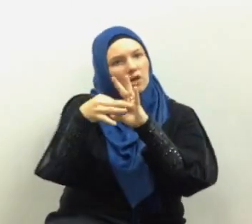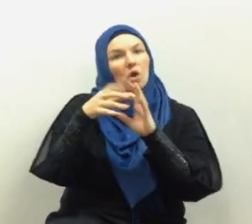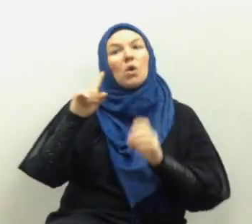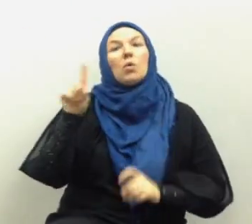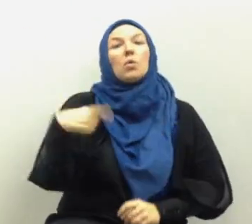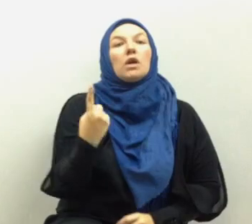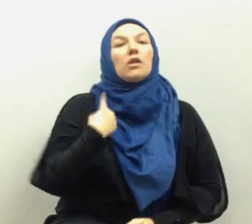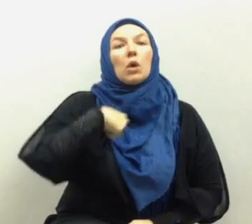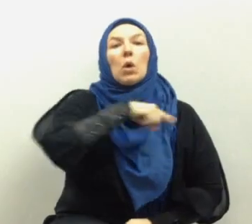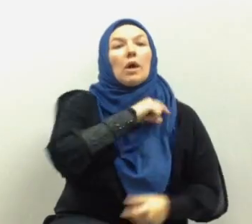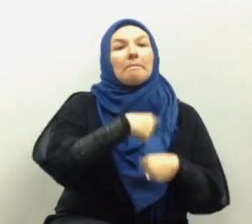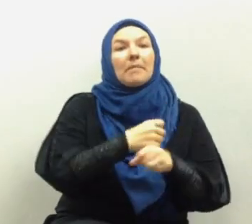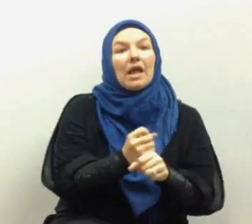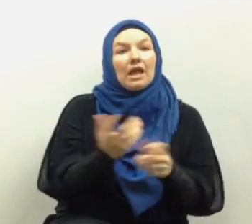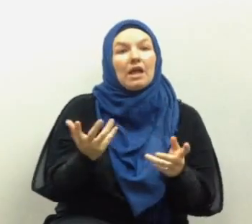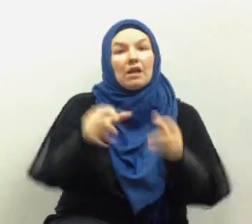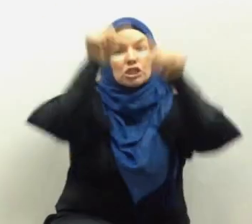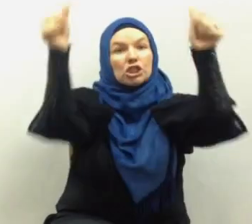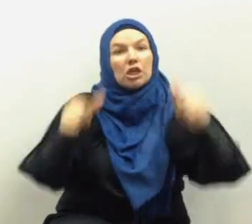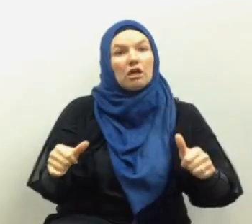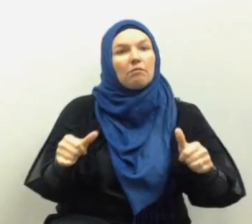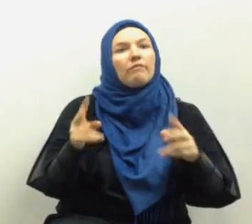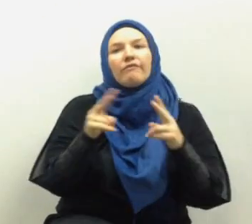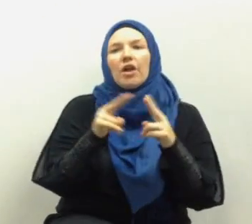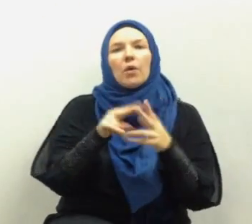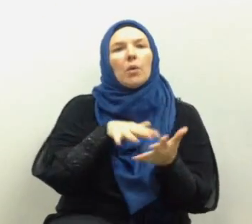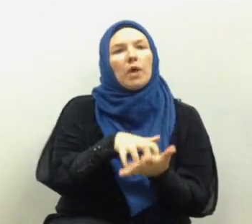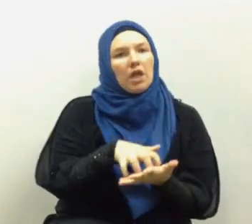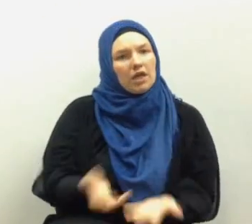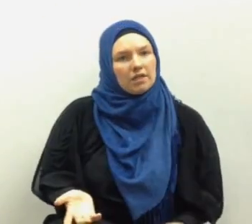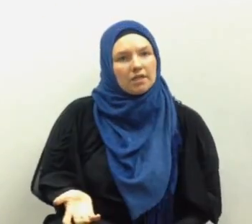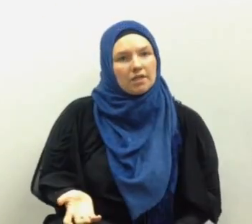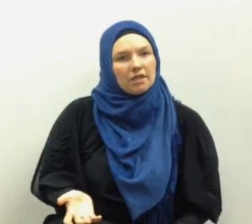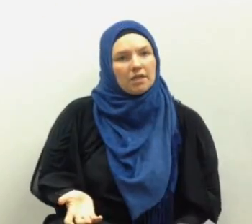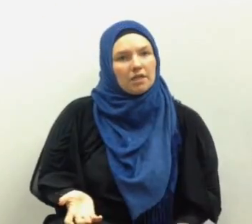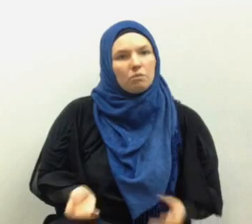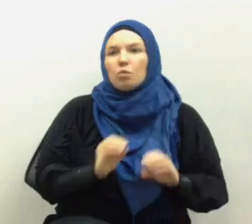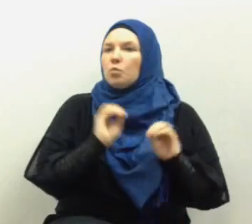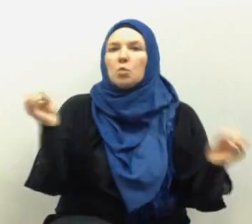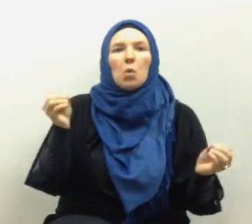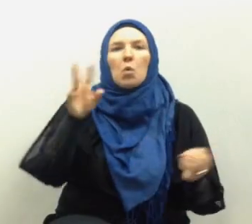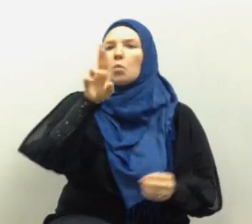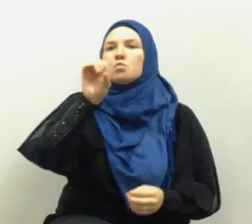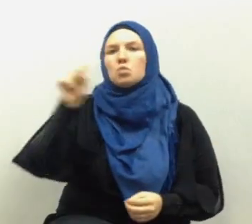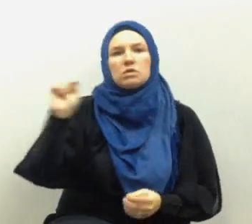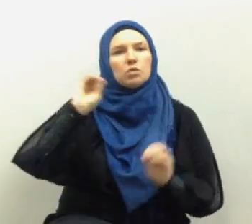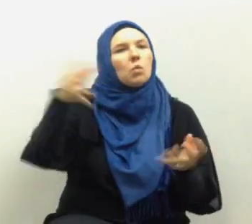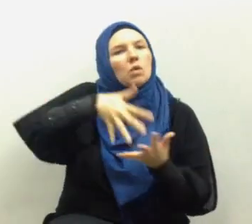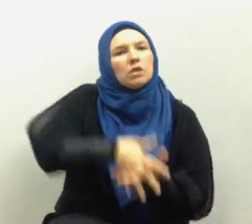only creation that is loosely connected until we tie